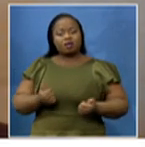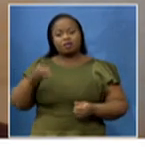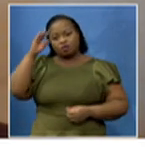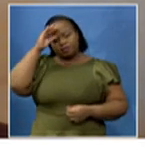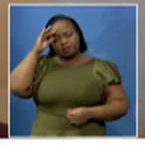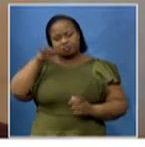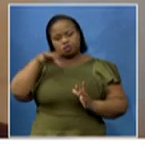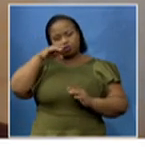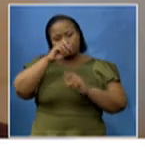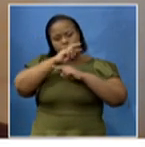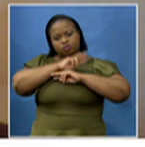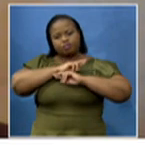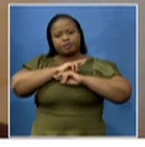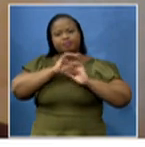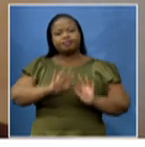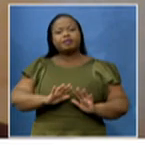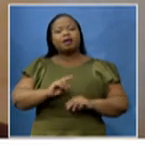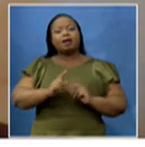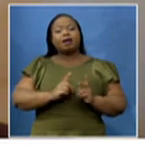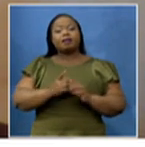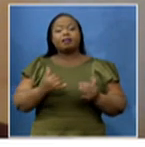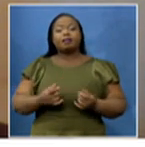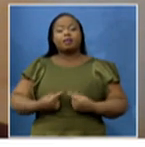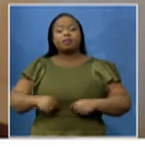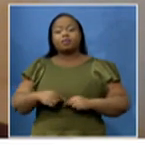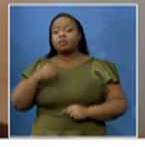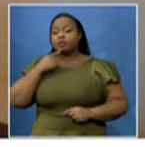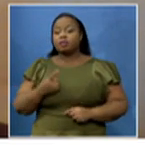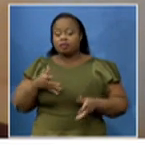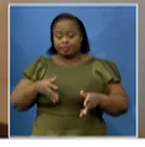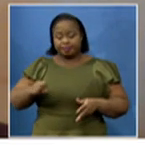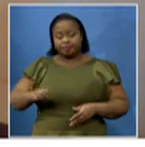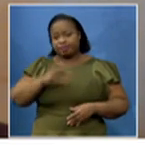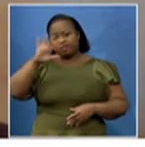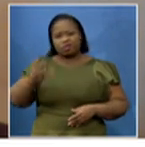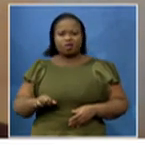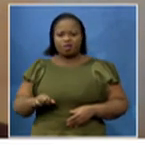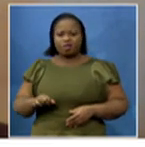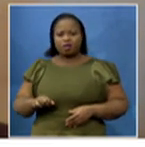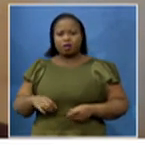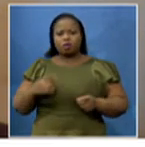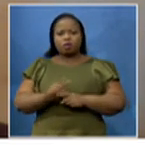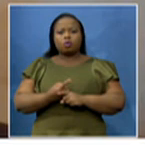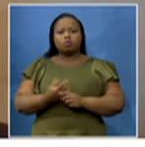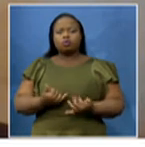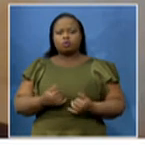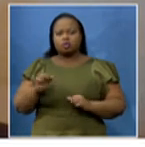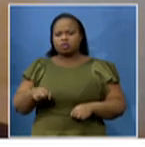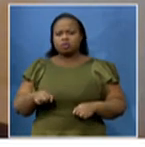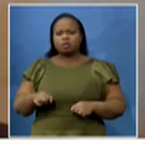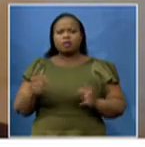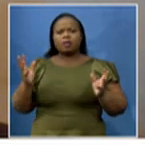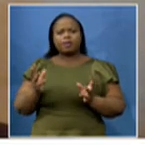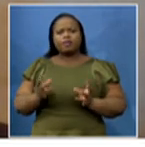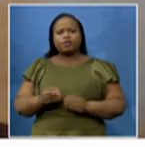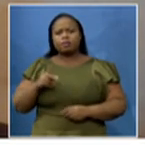rest in peace. But for us is to say if in South Africa we do not drop the ball in terms of PPE because we